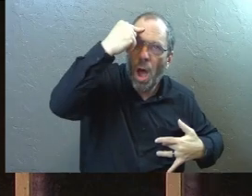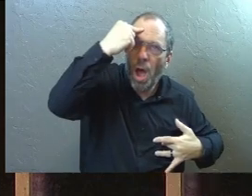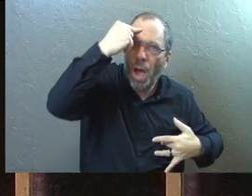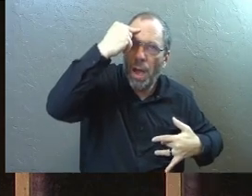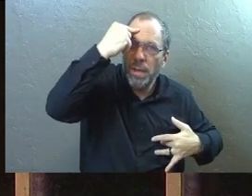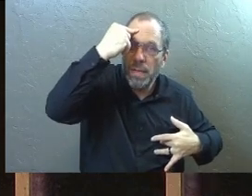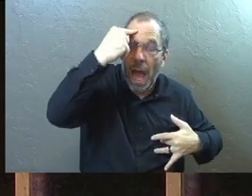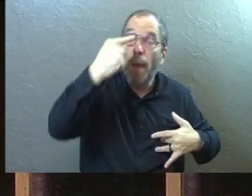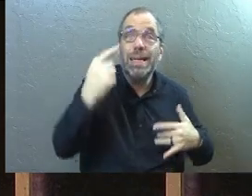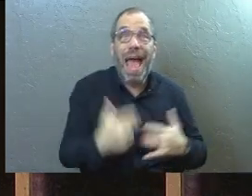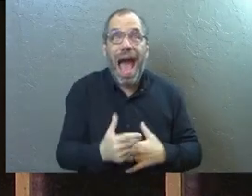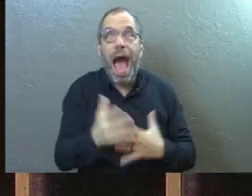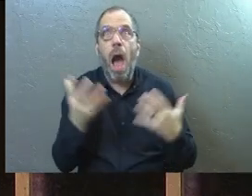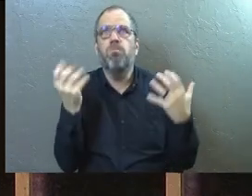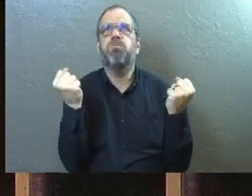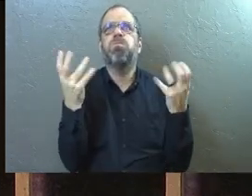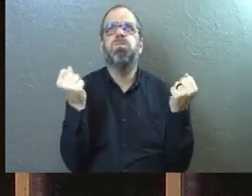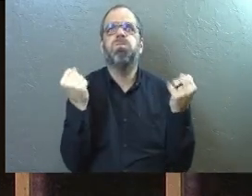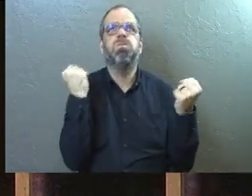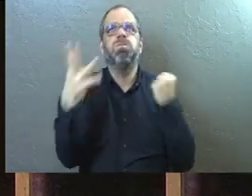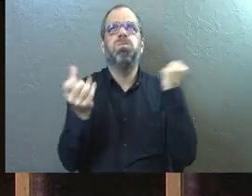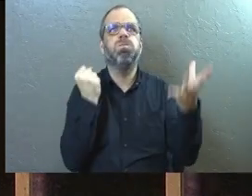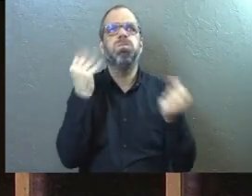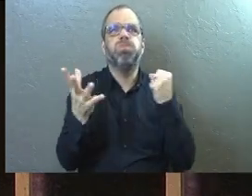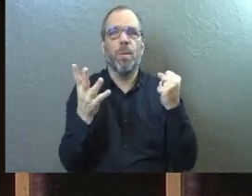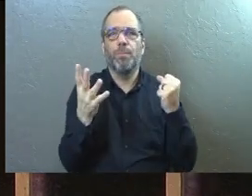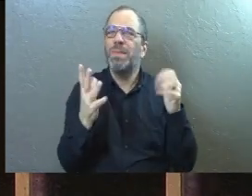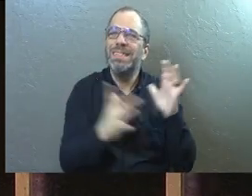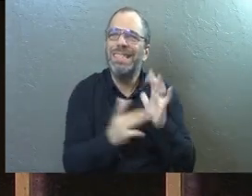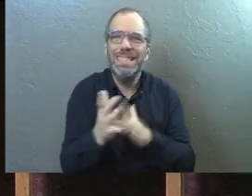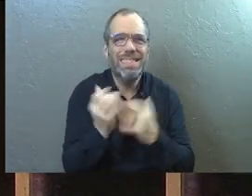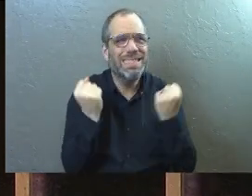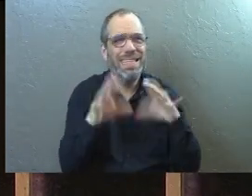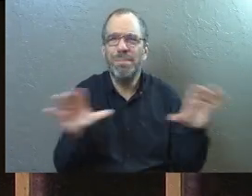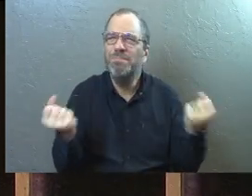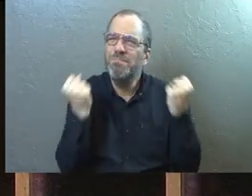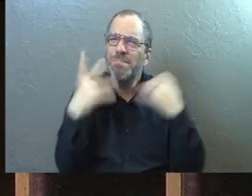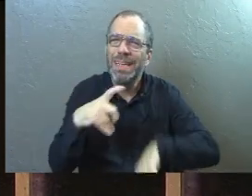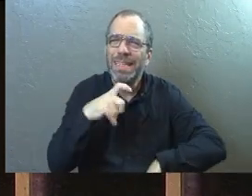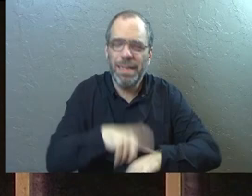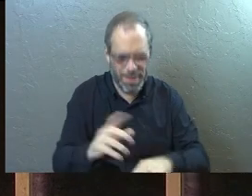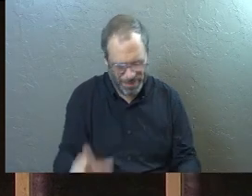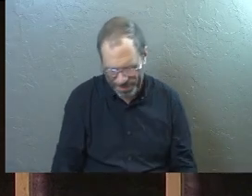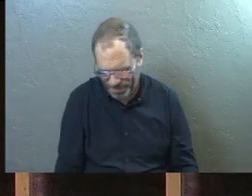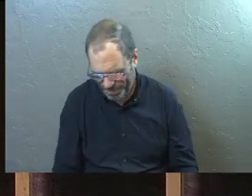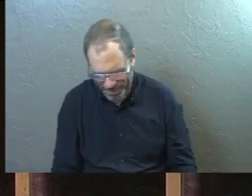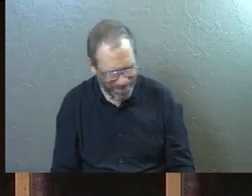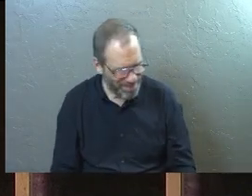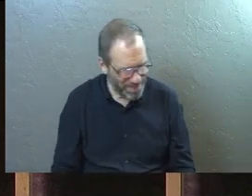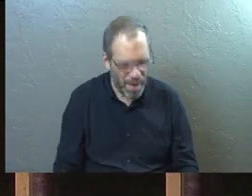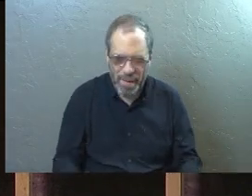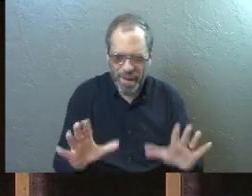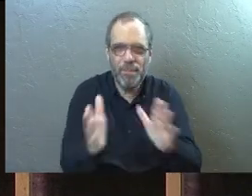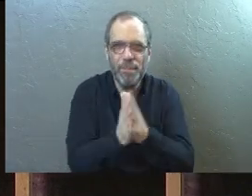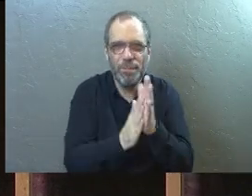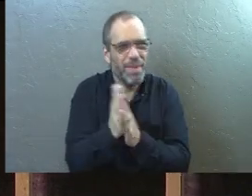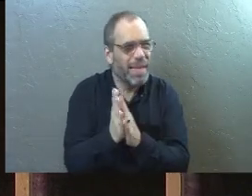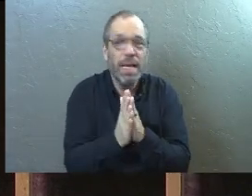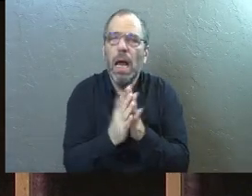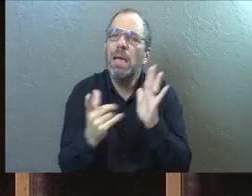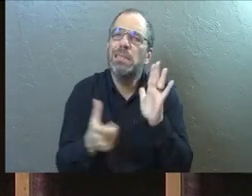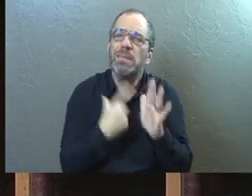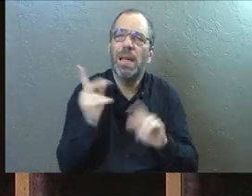He's like, I'll say it out loud just for all of you. Jesus actually does this multiple times. I pull this out just real quick because